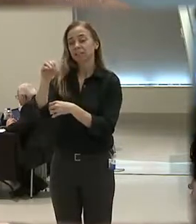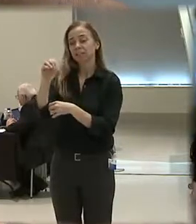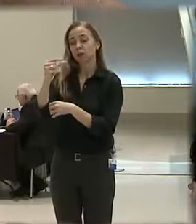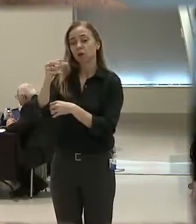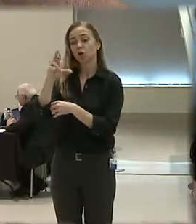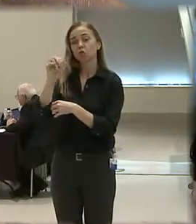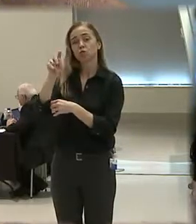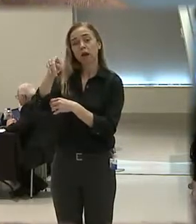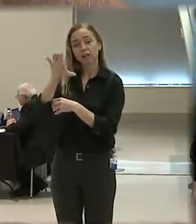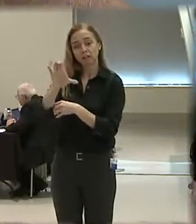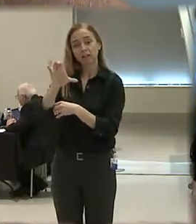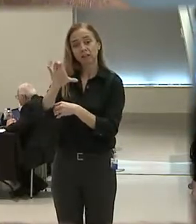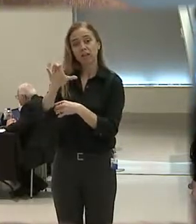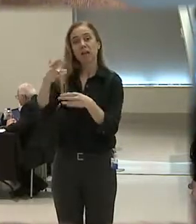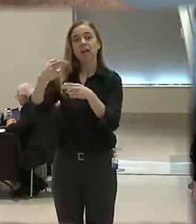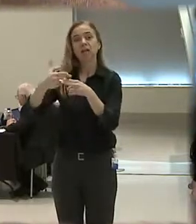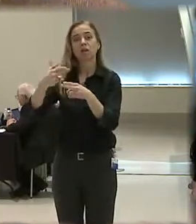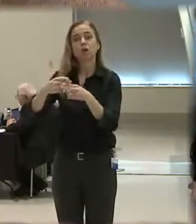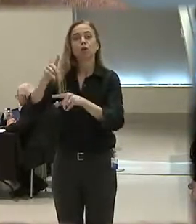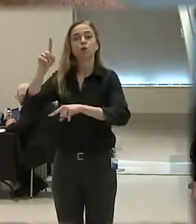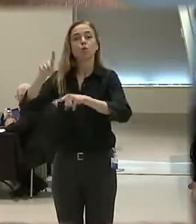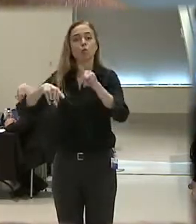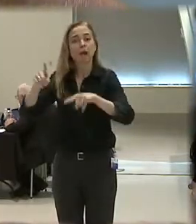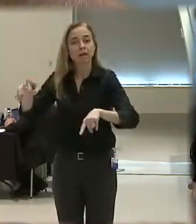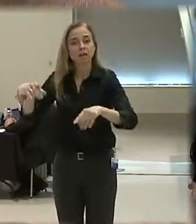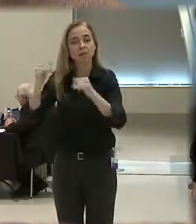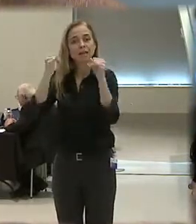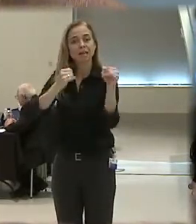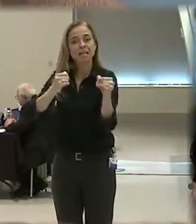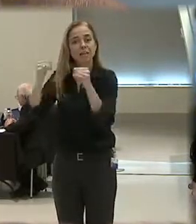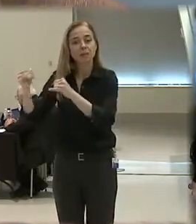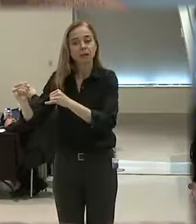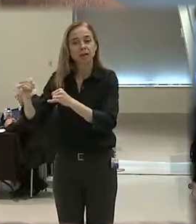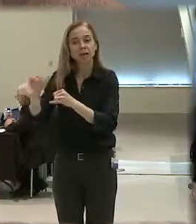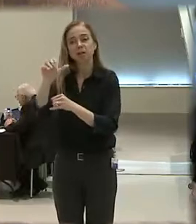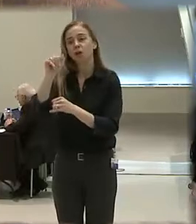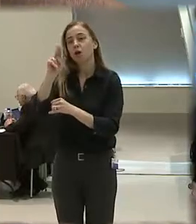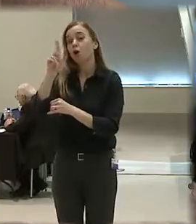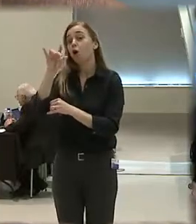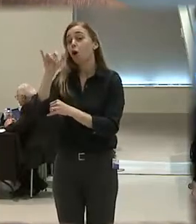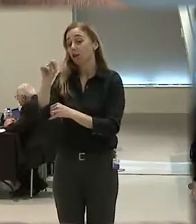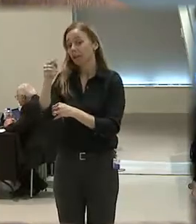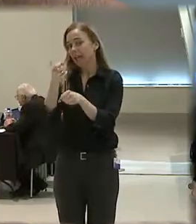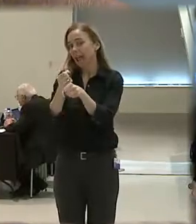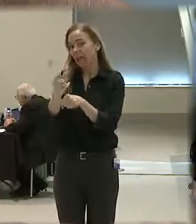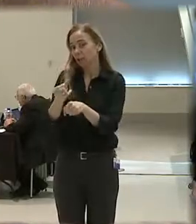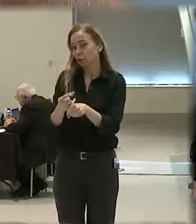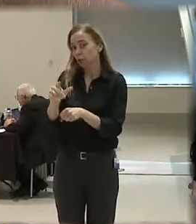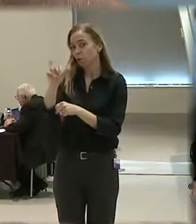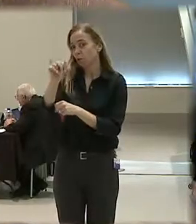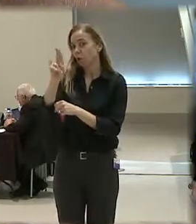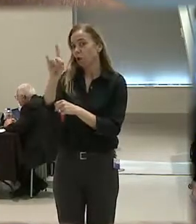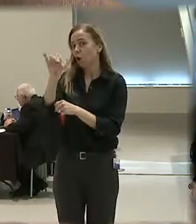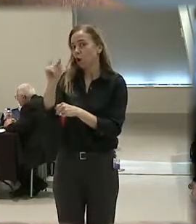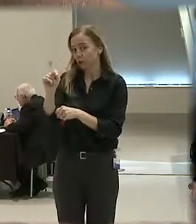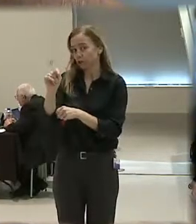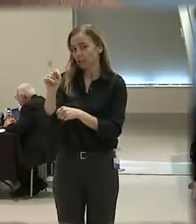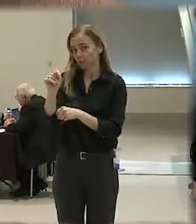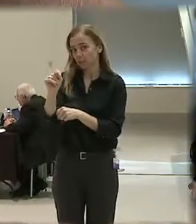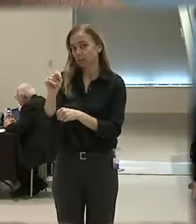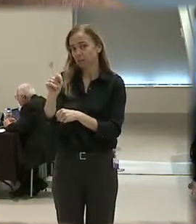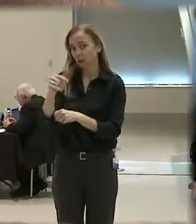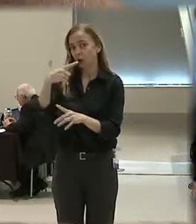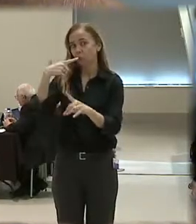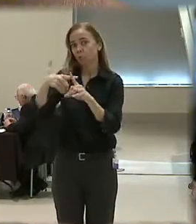and engage in what I would call random independent audits, annual audits, with an eye towards proactive